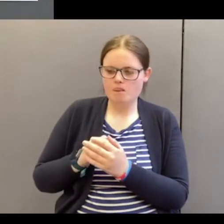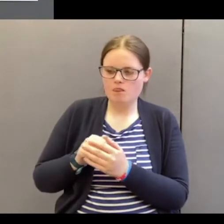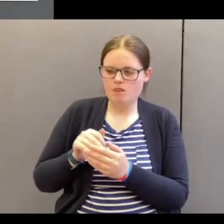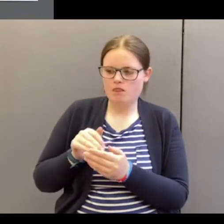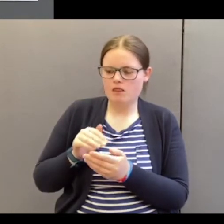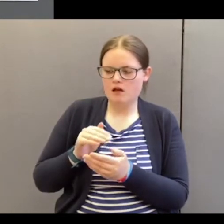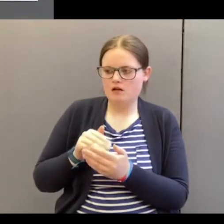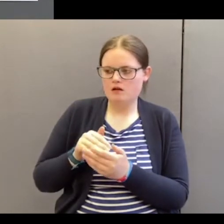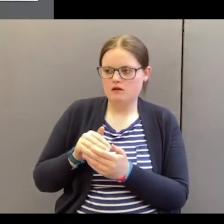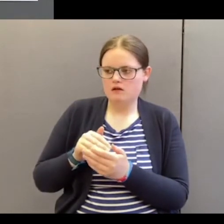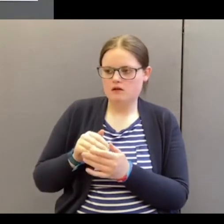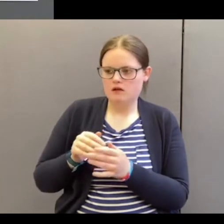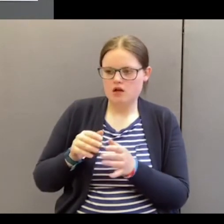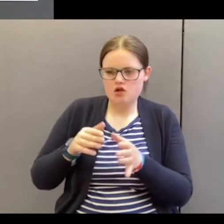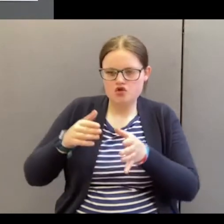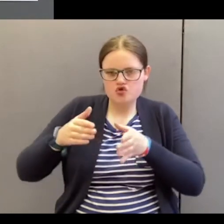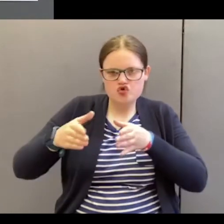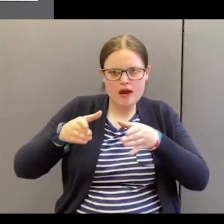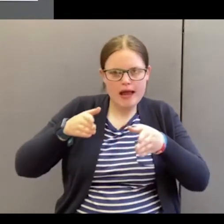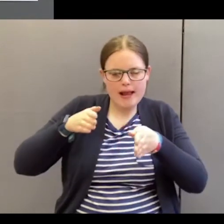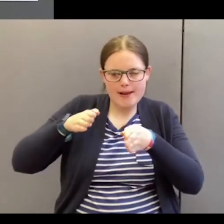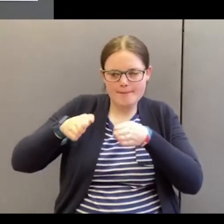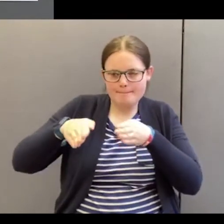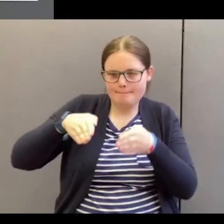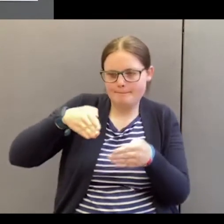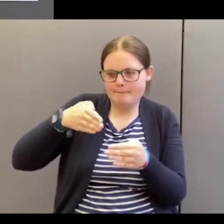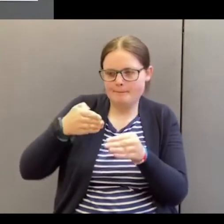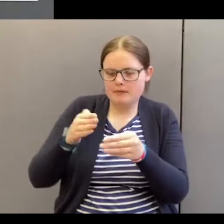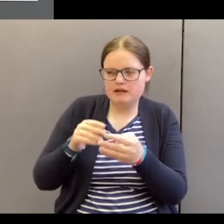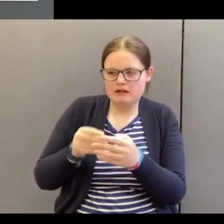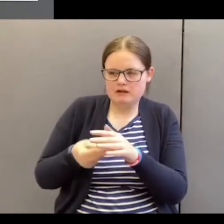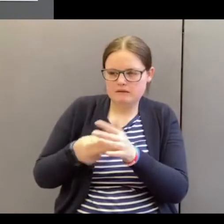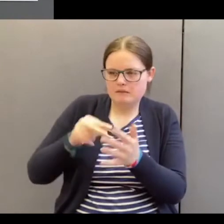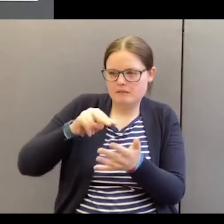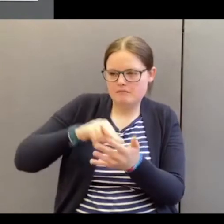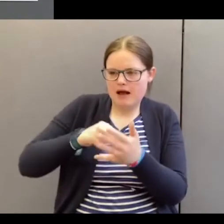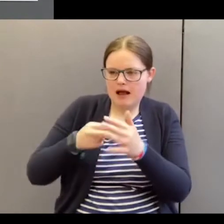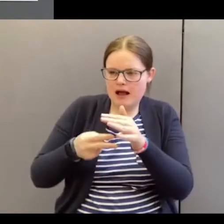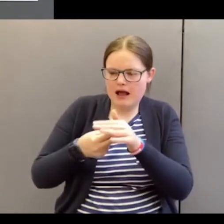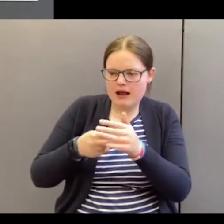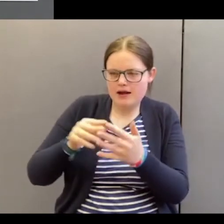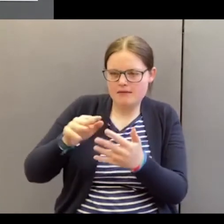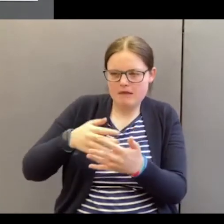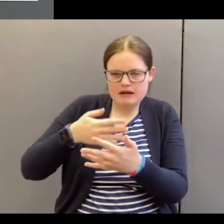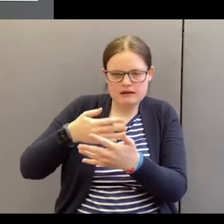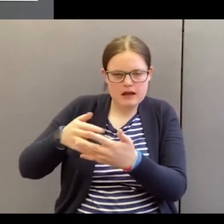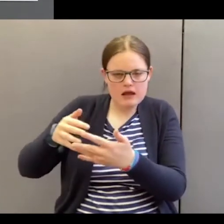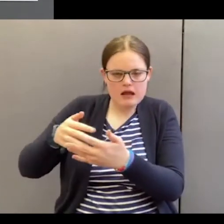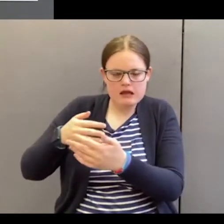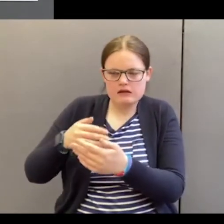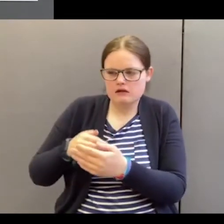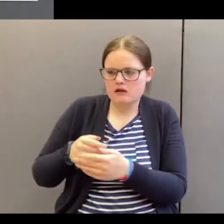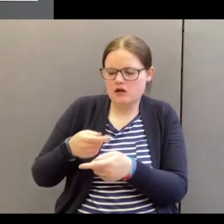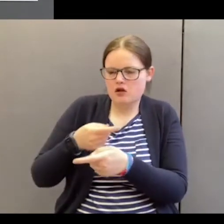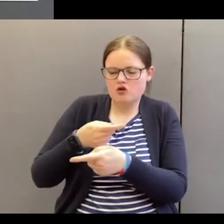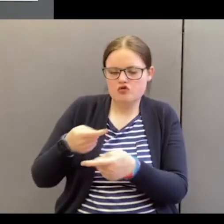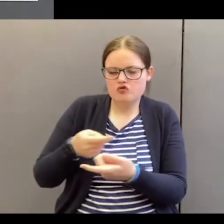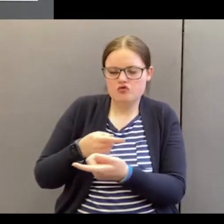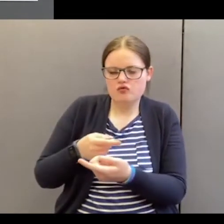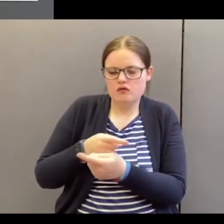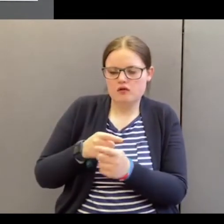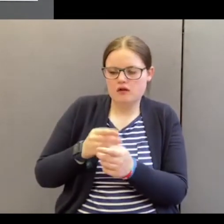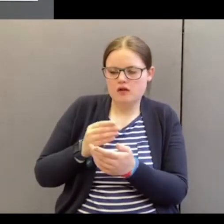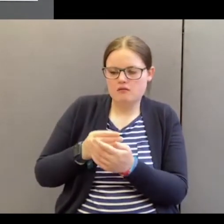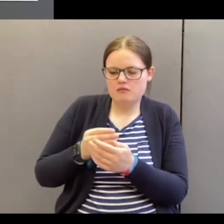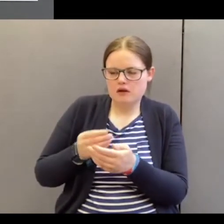a shaping, a scheme, a pattern that you are being